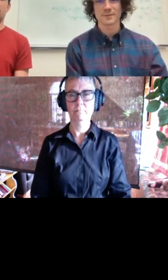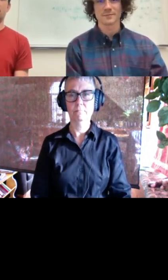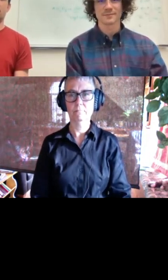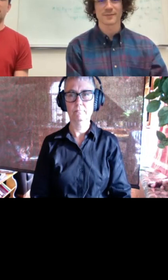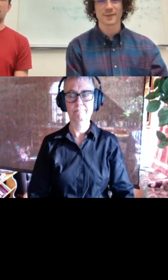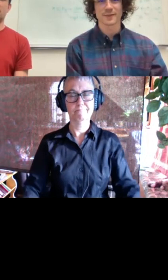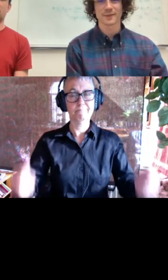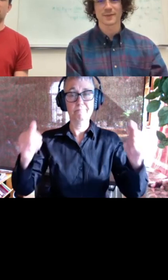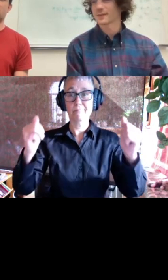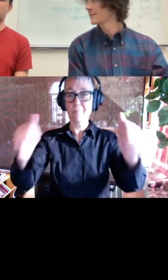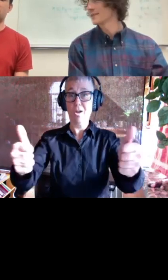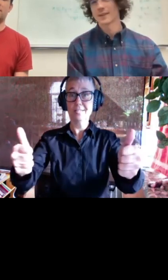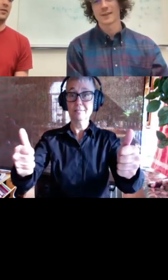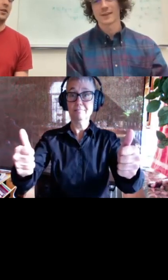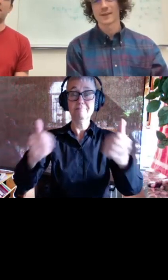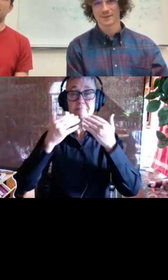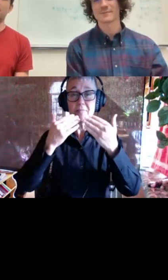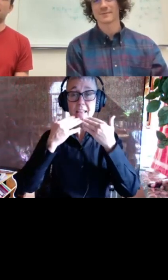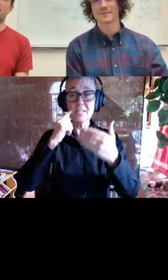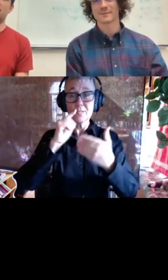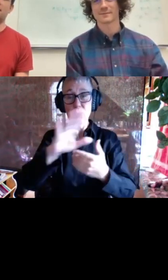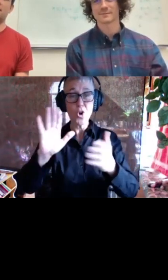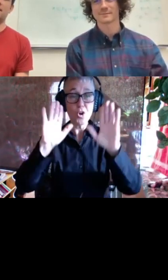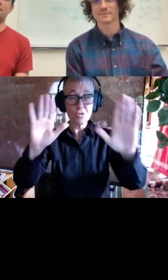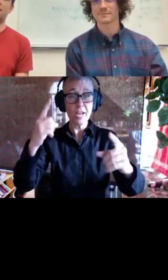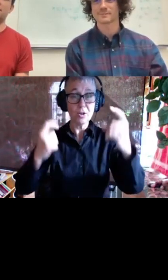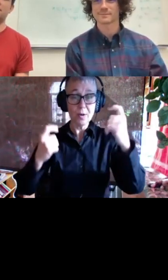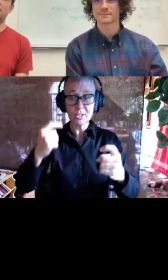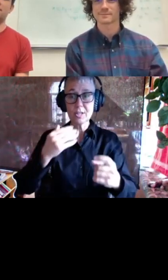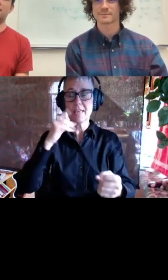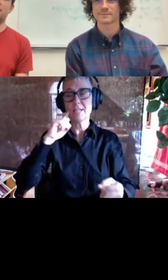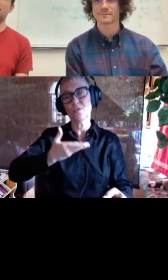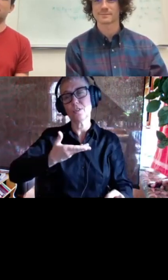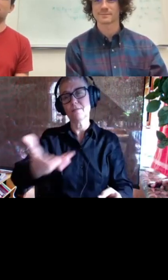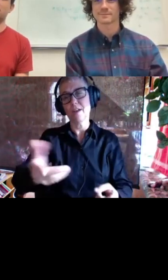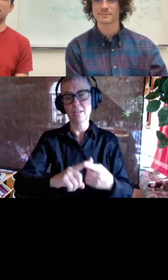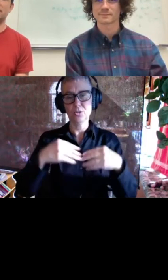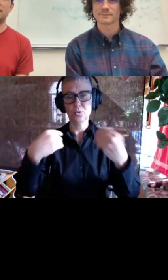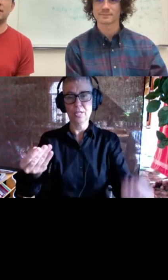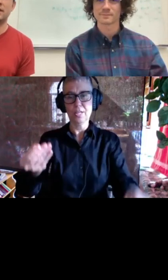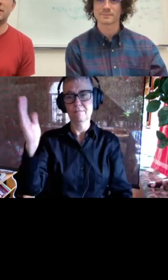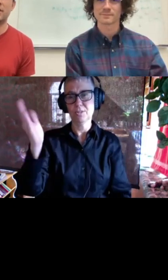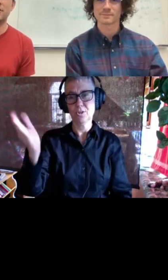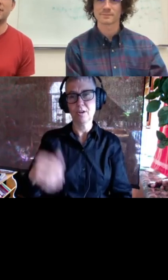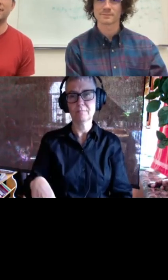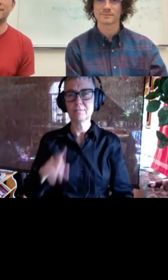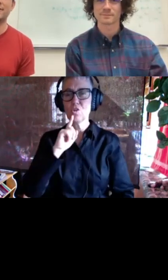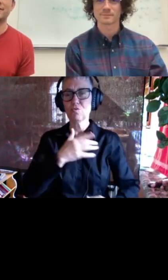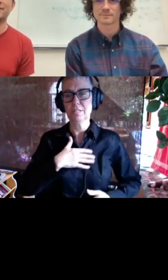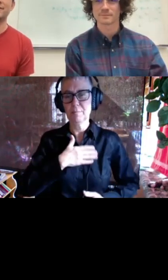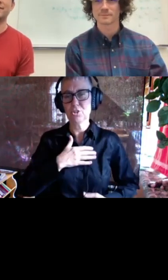awesome yeah well thanks for all the great questions and uh thanks for the invitation to give the talk it was really a pleasure